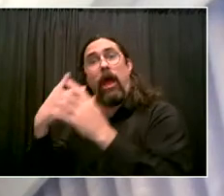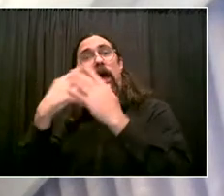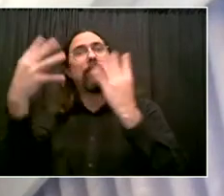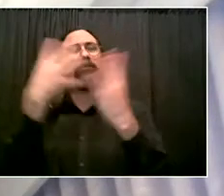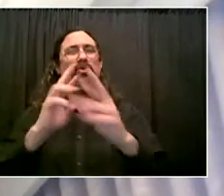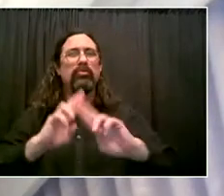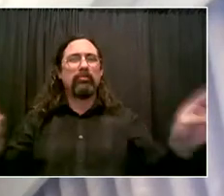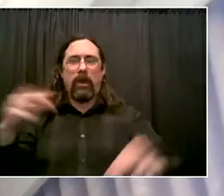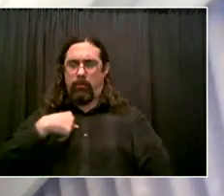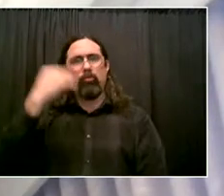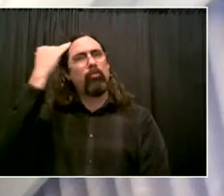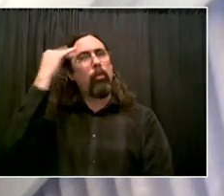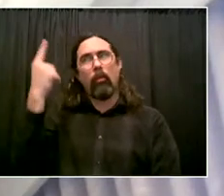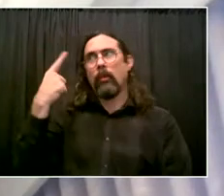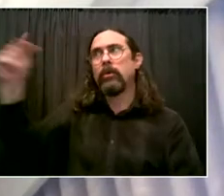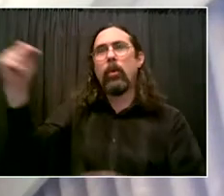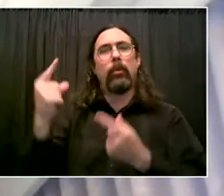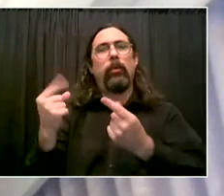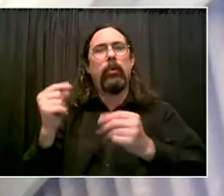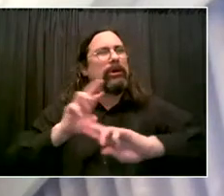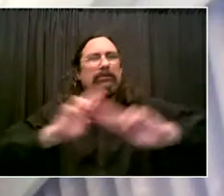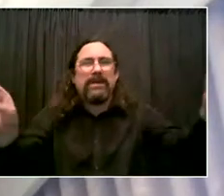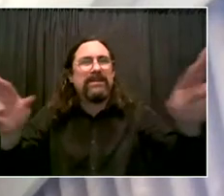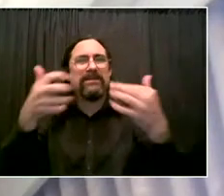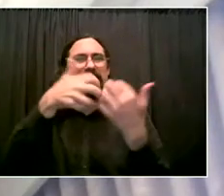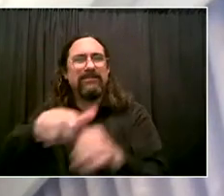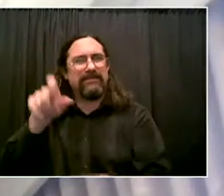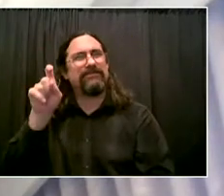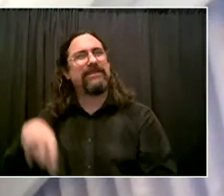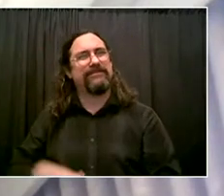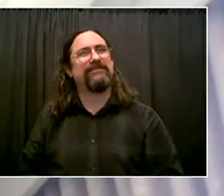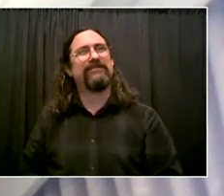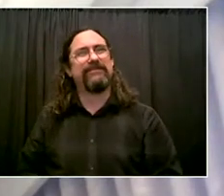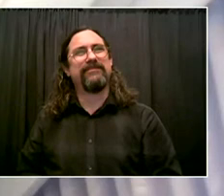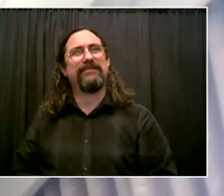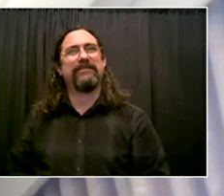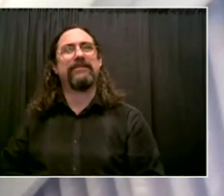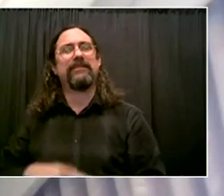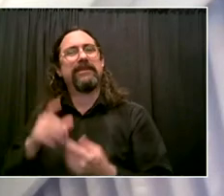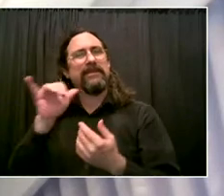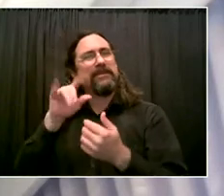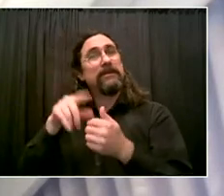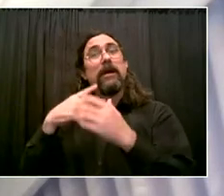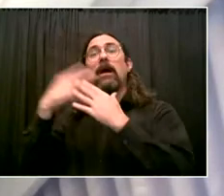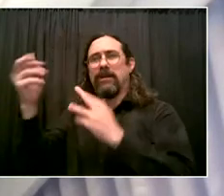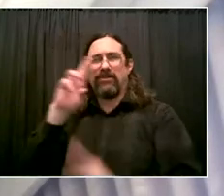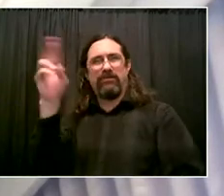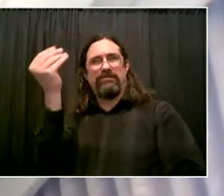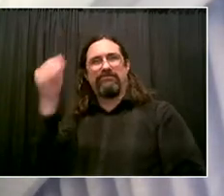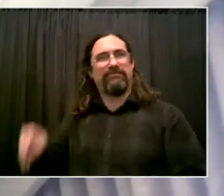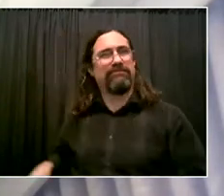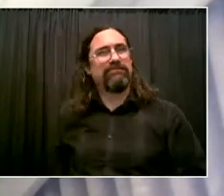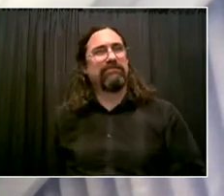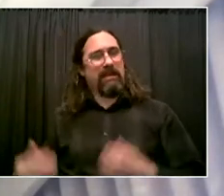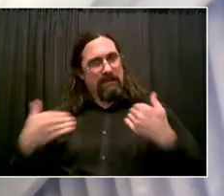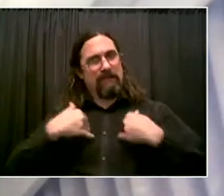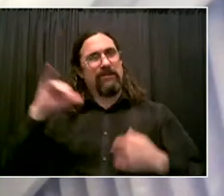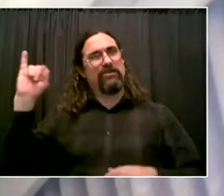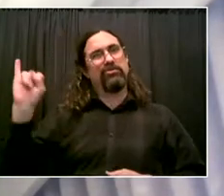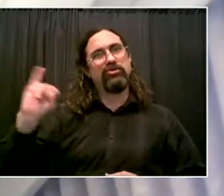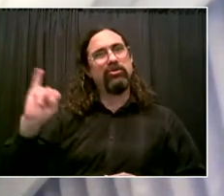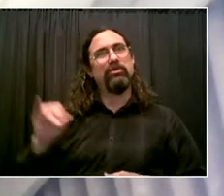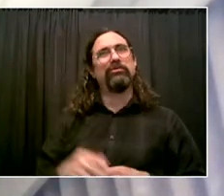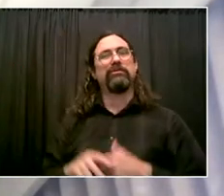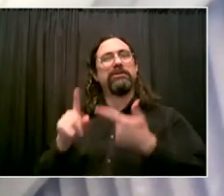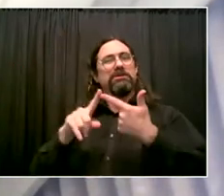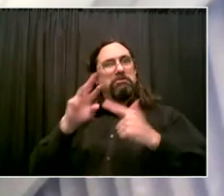education, so that they don't end up in these same situations terrorizing our communities. And I know when I say our communities, that's exactly what